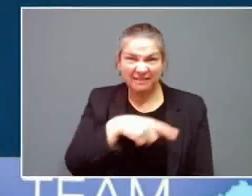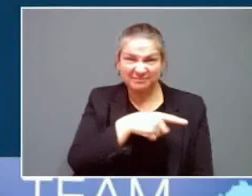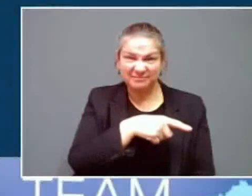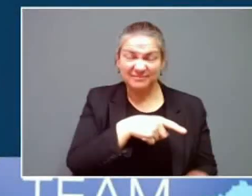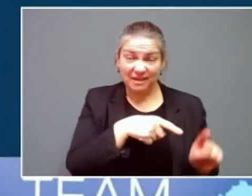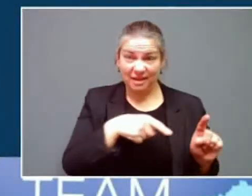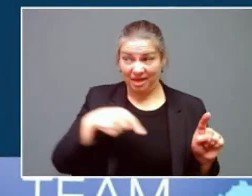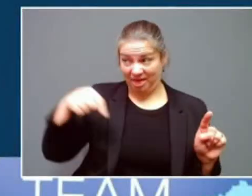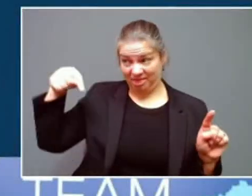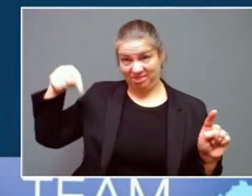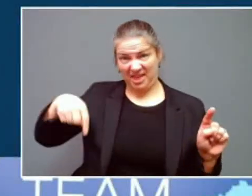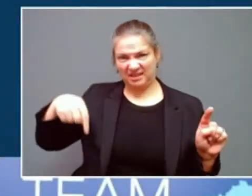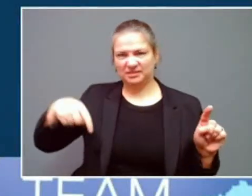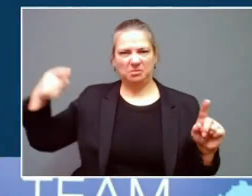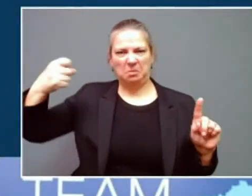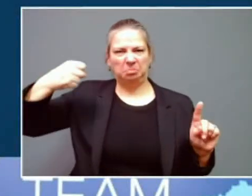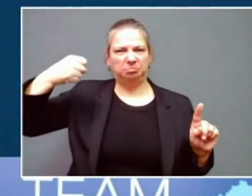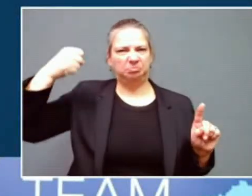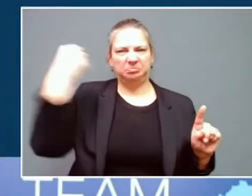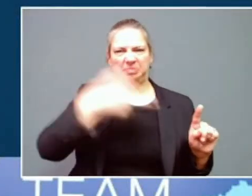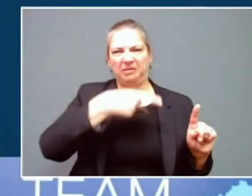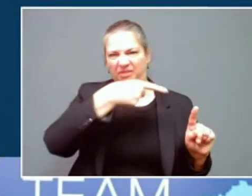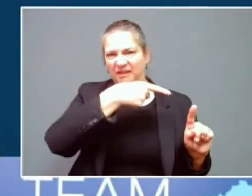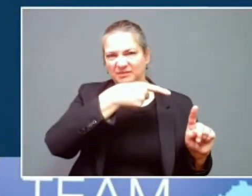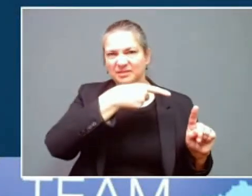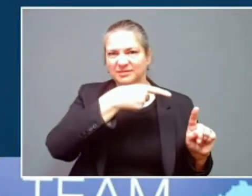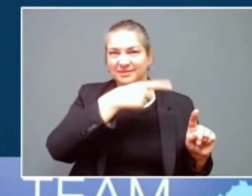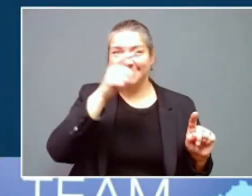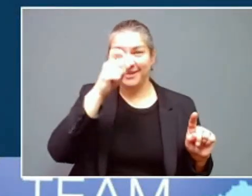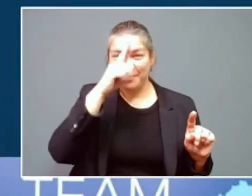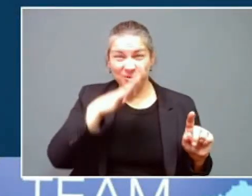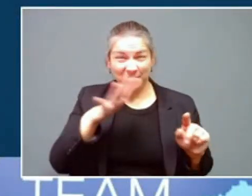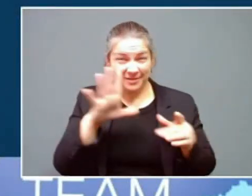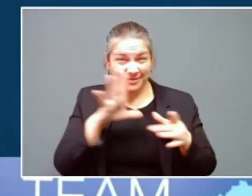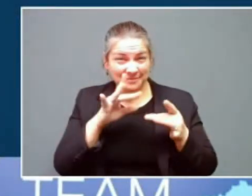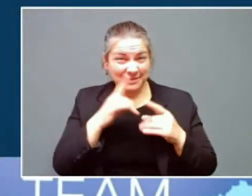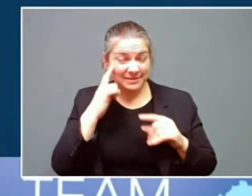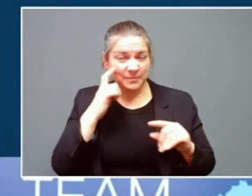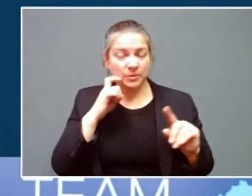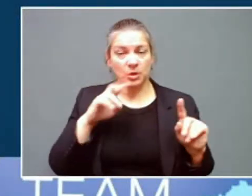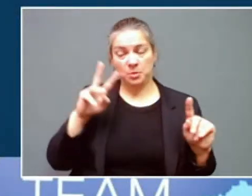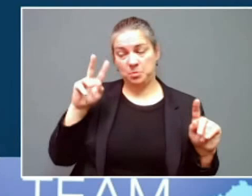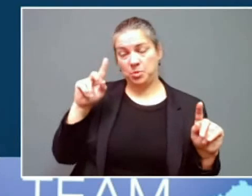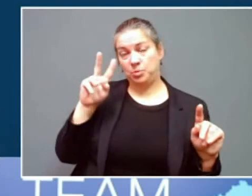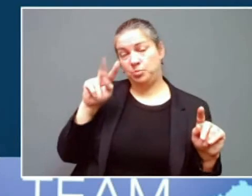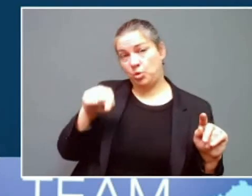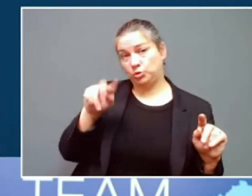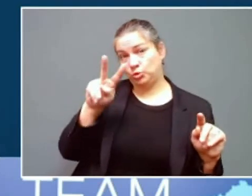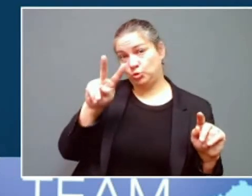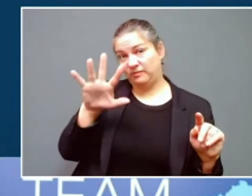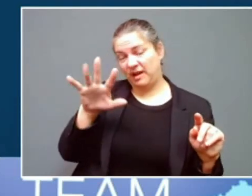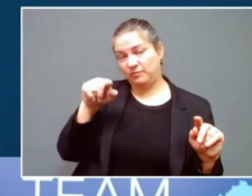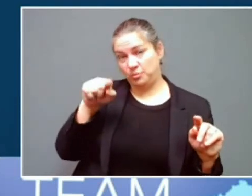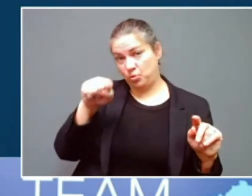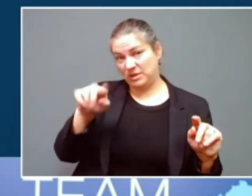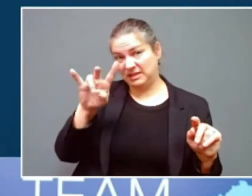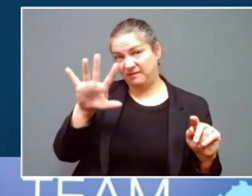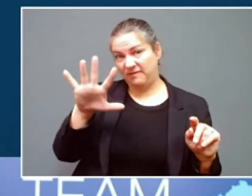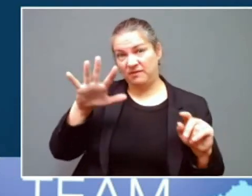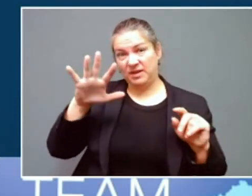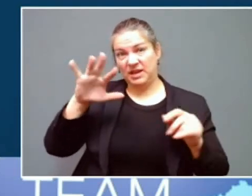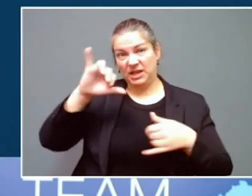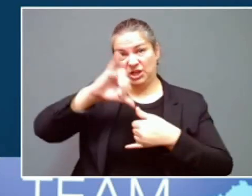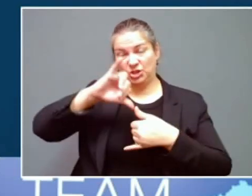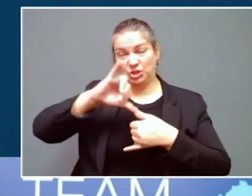easily top that. As the governor indicated, we're looking at 0.25 to 0.75 inches. Trees and power lines can't